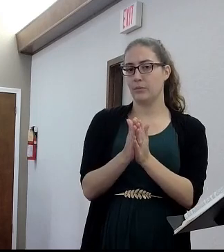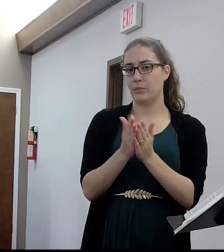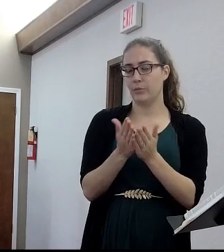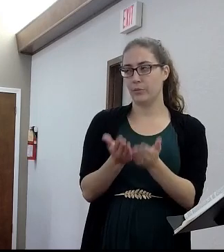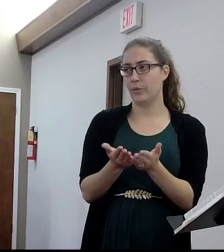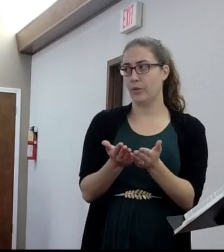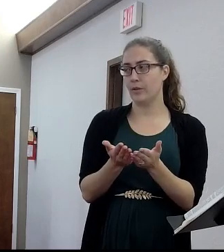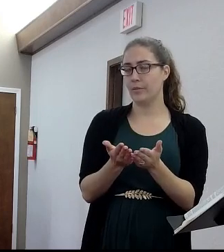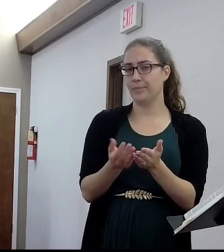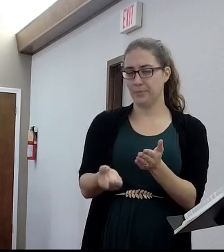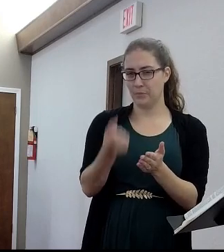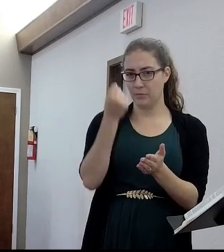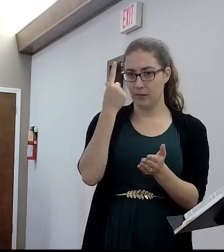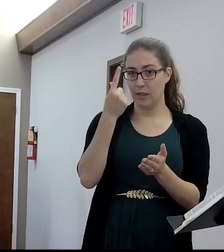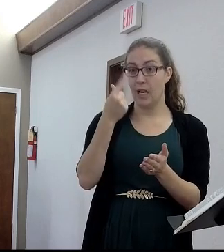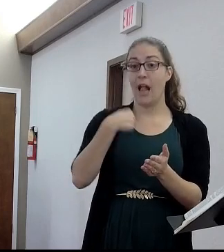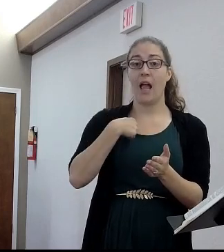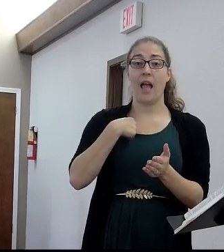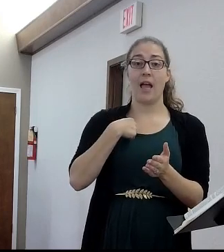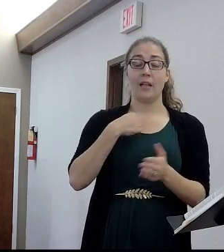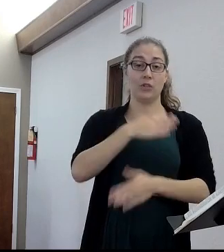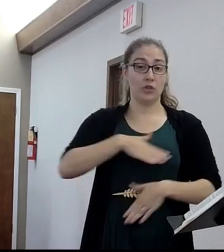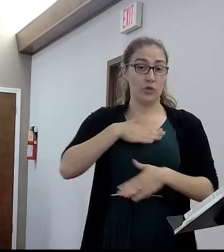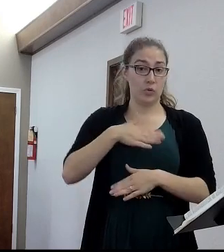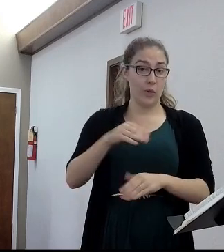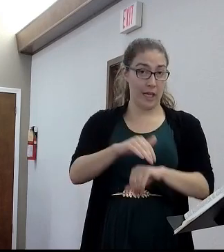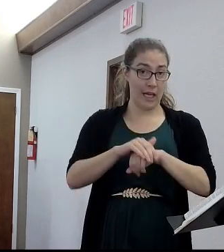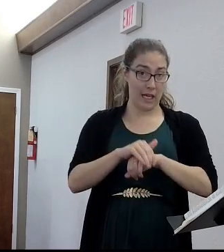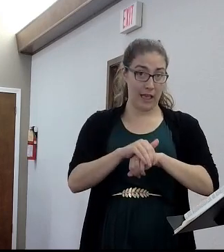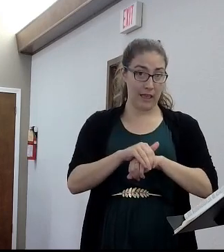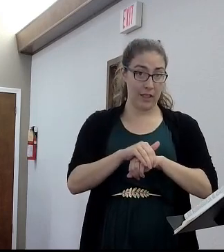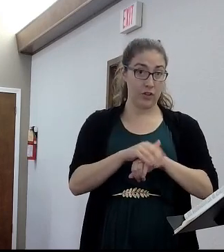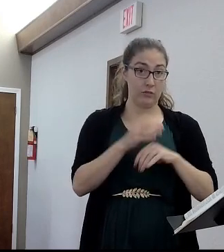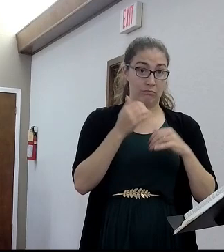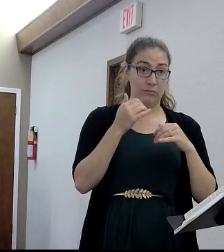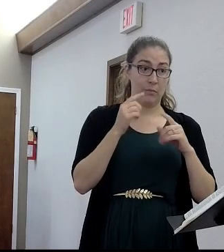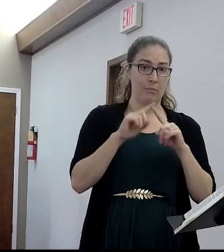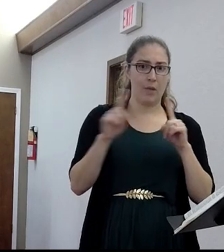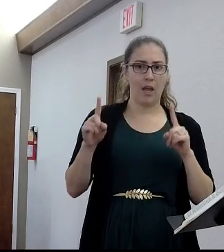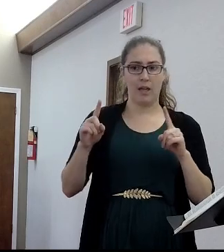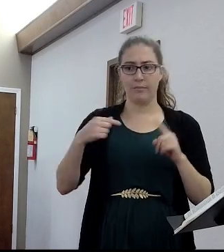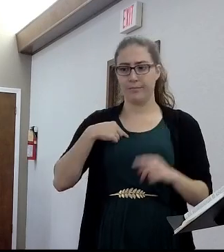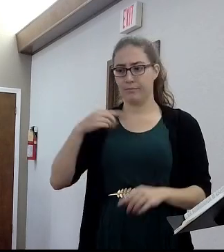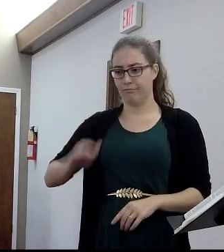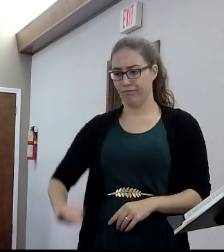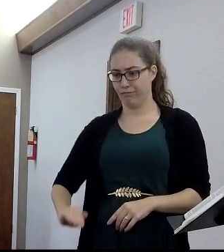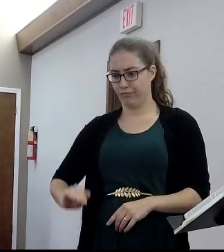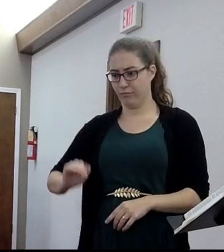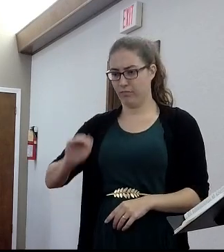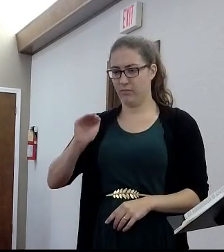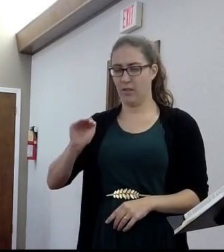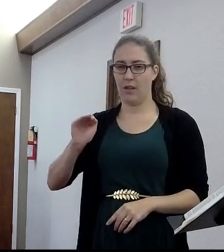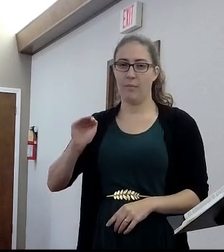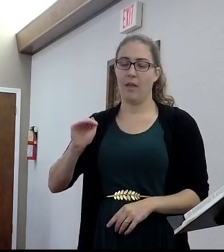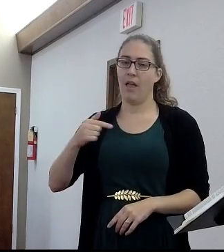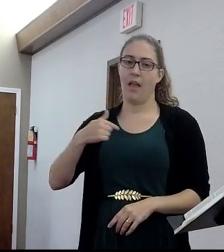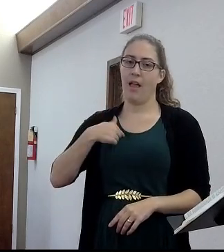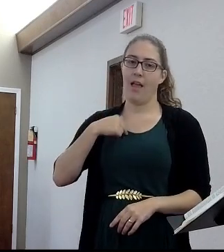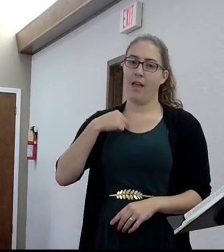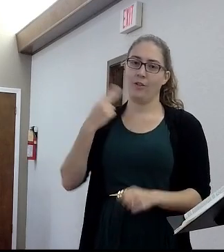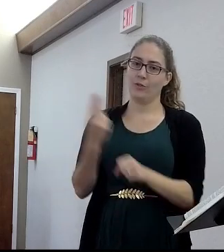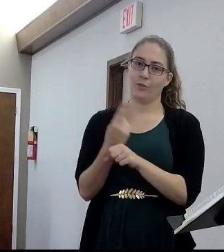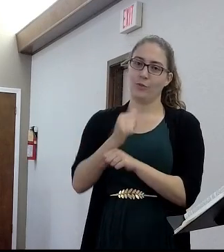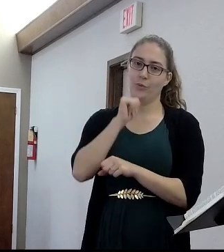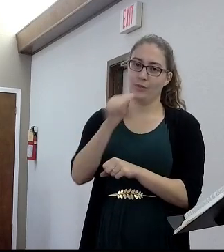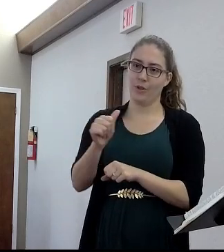English is something I enjoy now that I'm an adult, but as a kid I would torture my mother and not use punctuation on